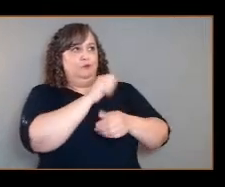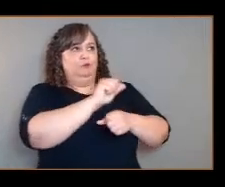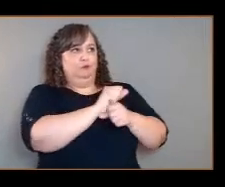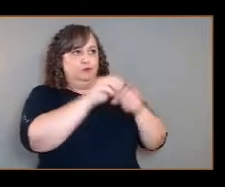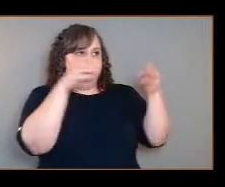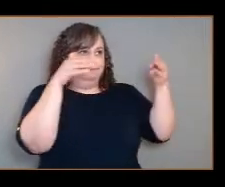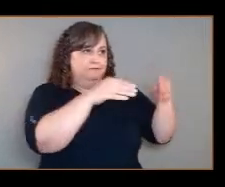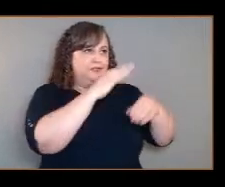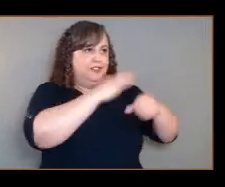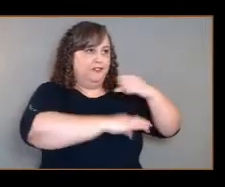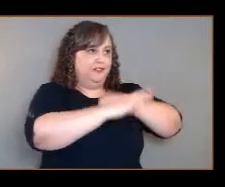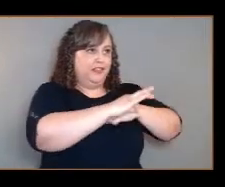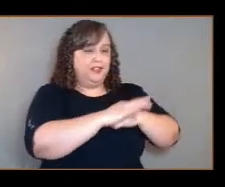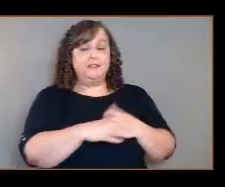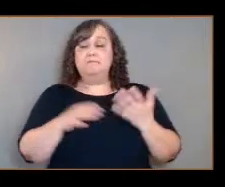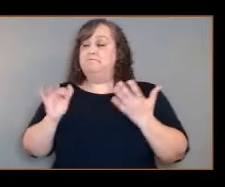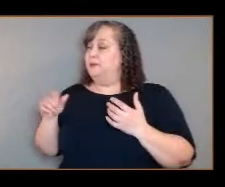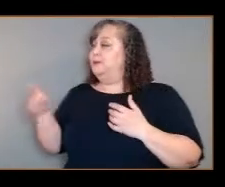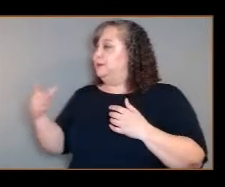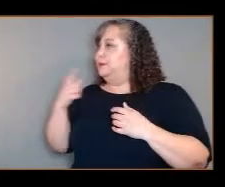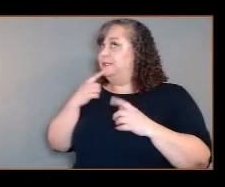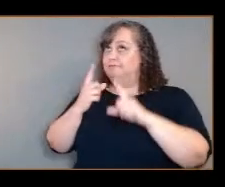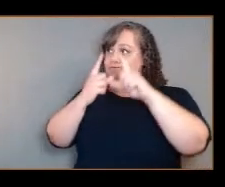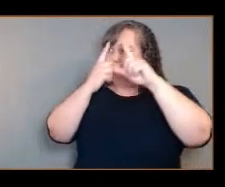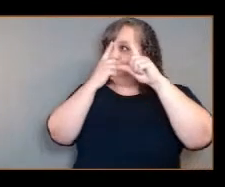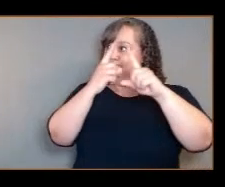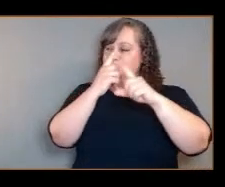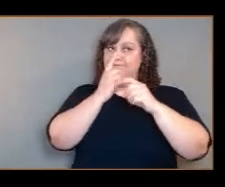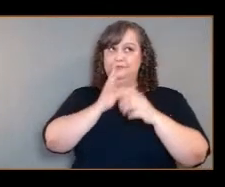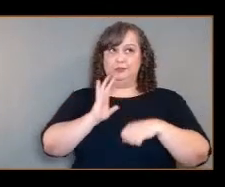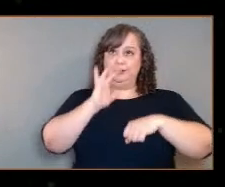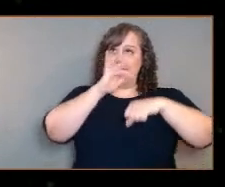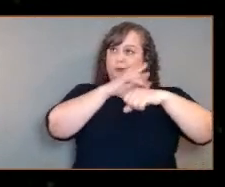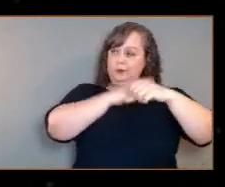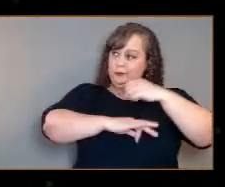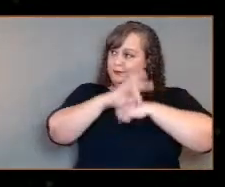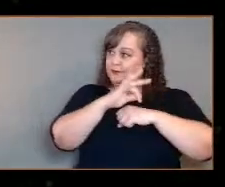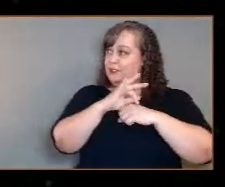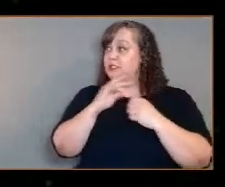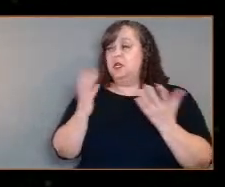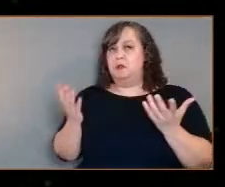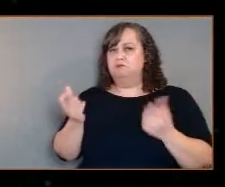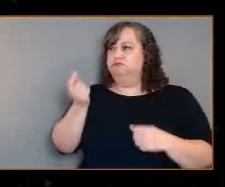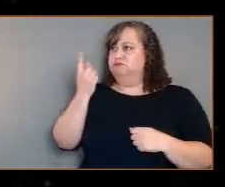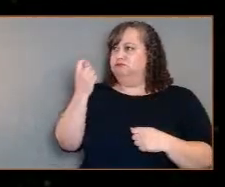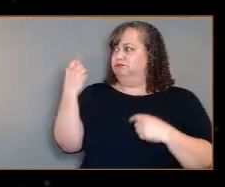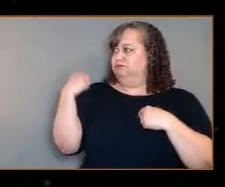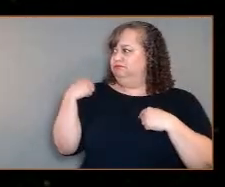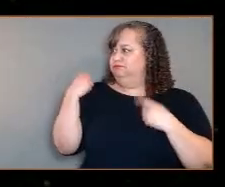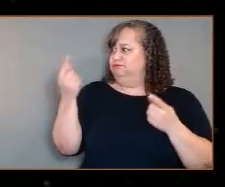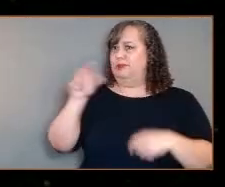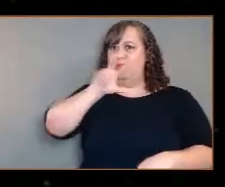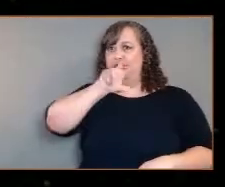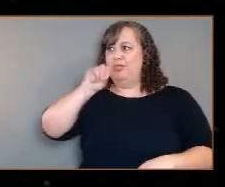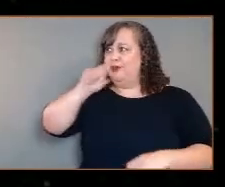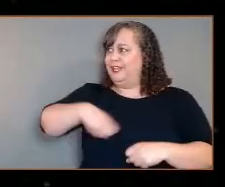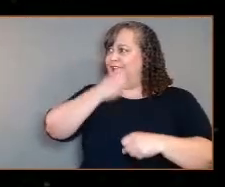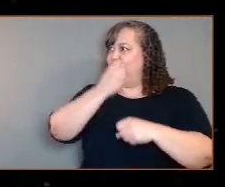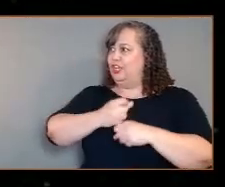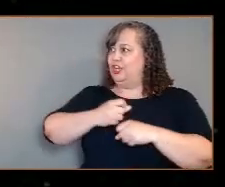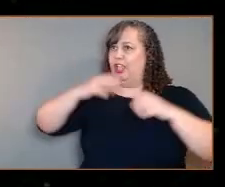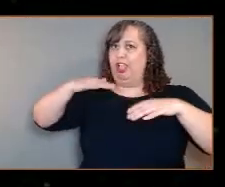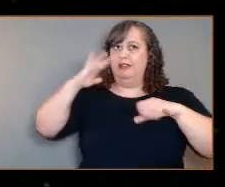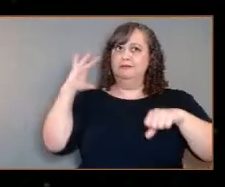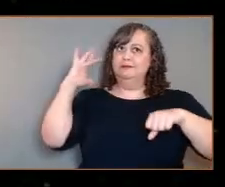're missions to Venus. Now, be aware we have not been on Venus for over 30 years here at NASA. And so, basically,